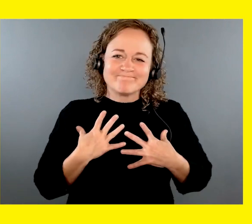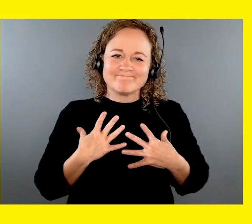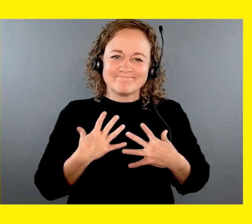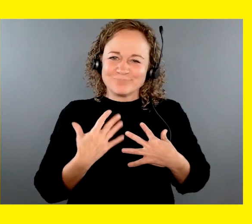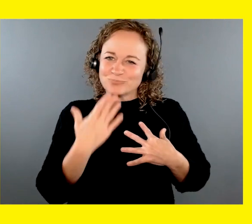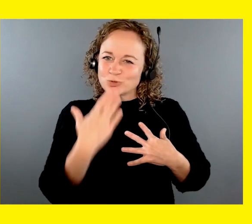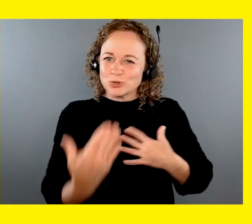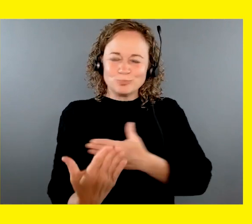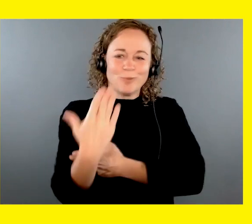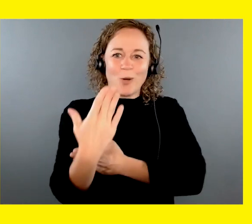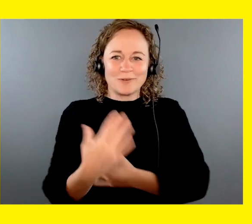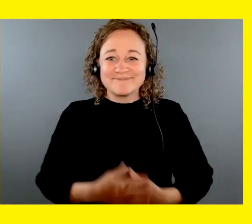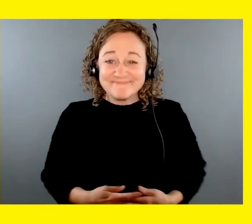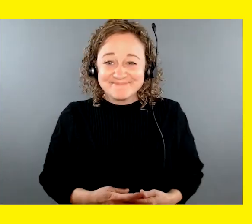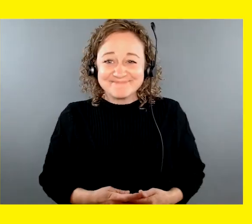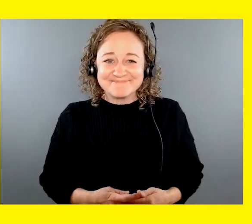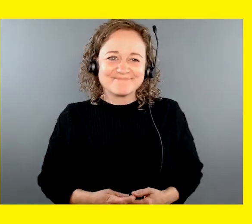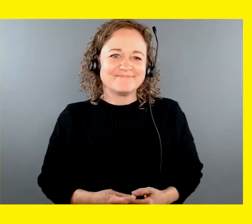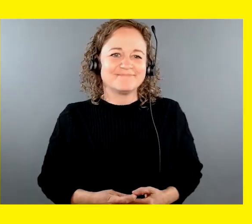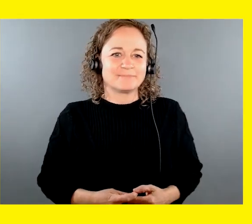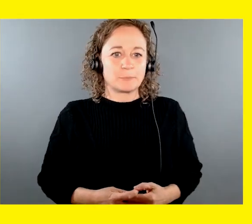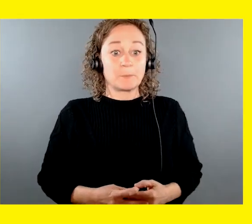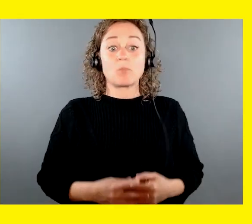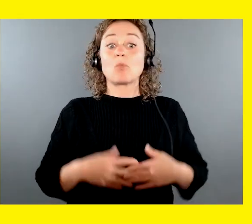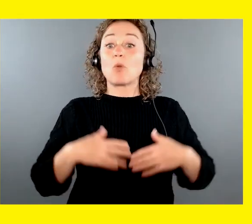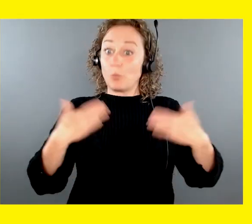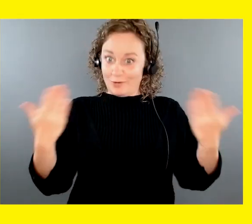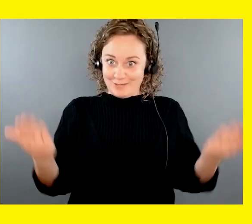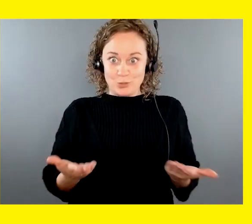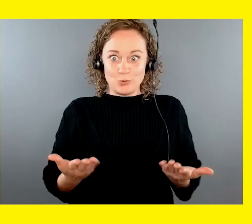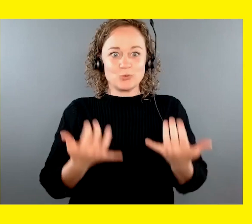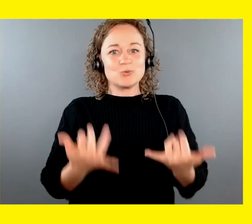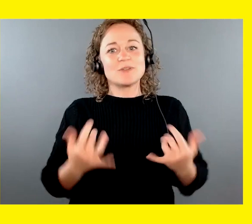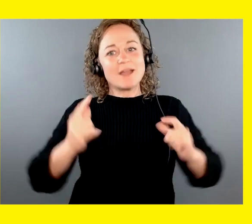We are here today to celebrate Flanders' graduation.